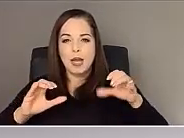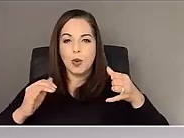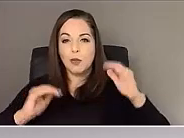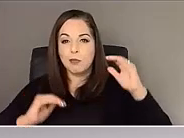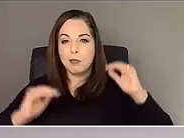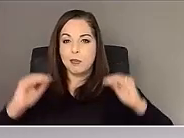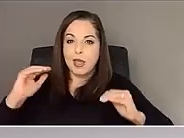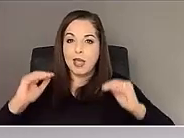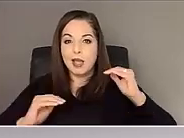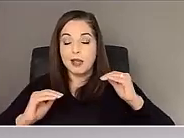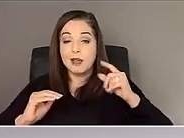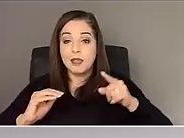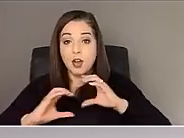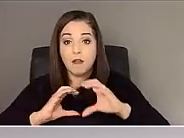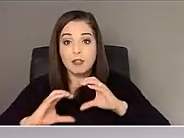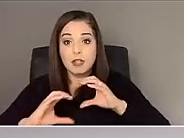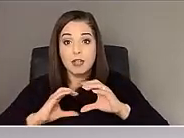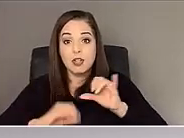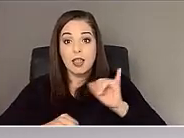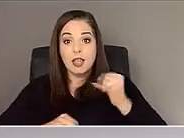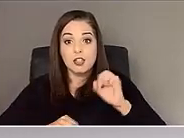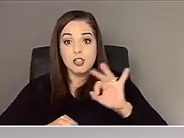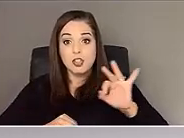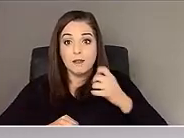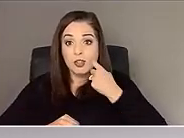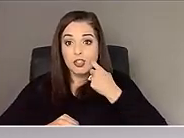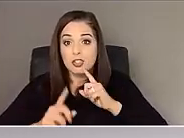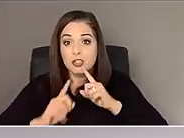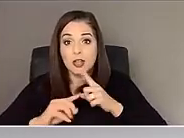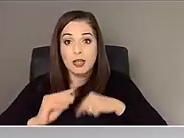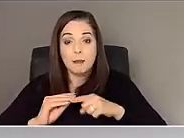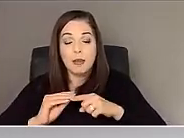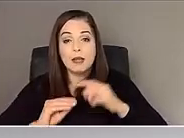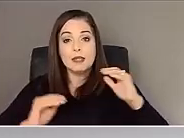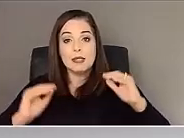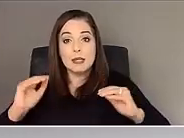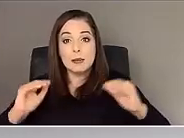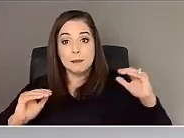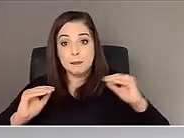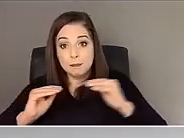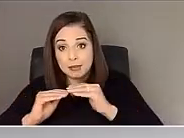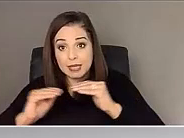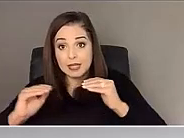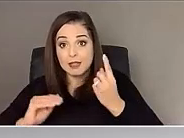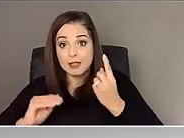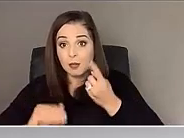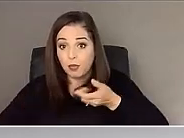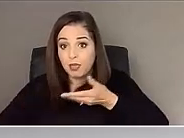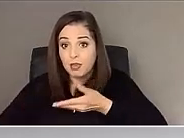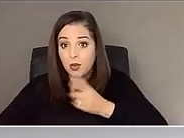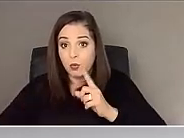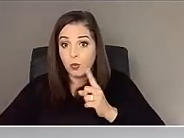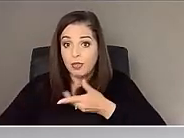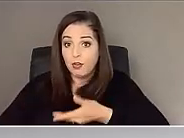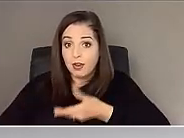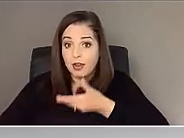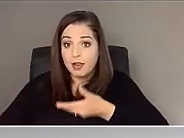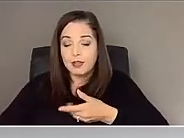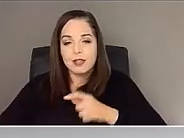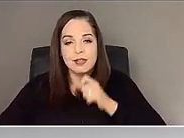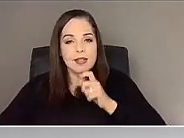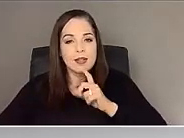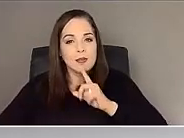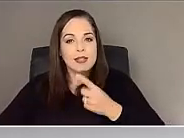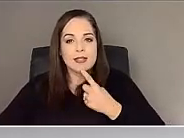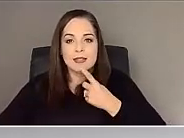conversation whatsoever. Like Jeff is talking about meeting someone where they're at and not necessarily saying,